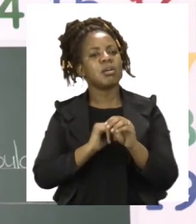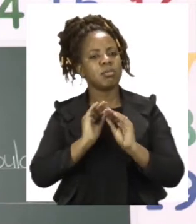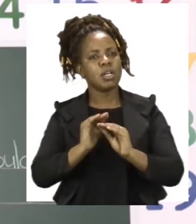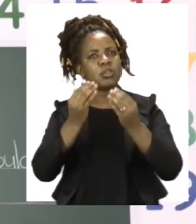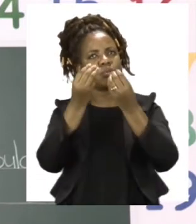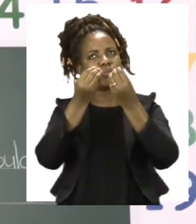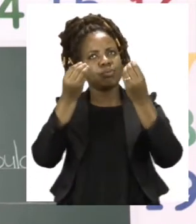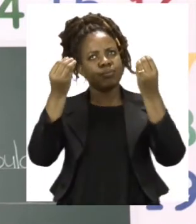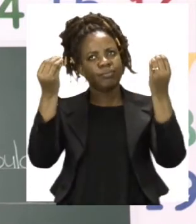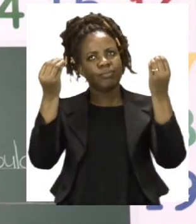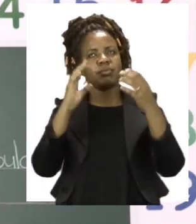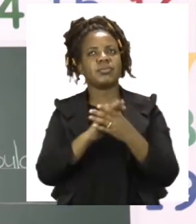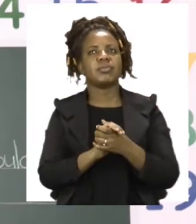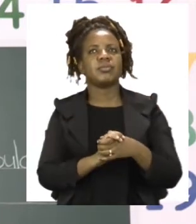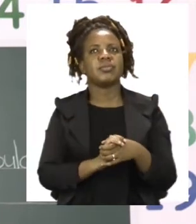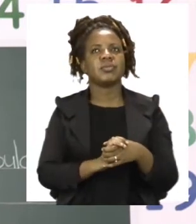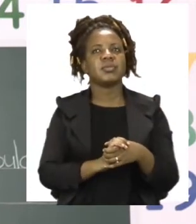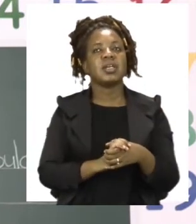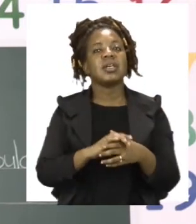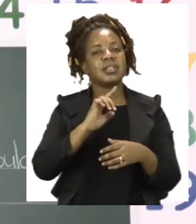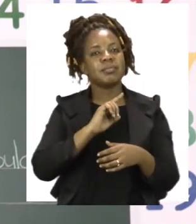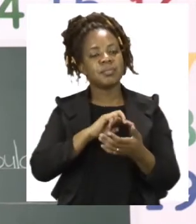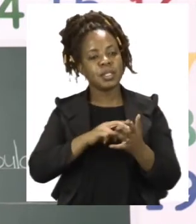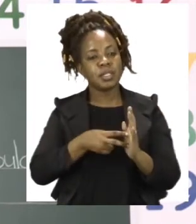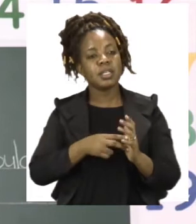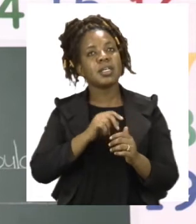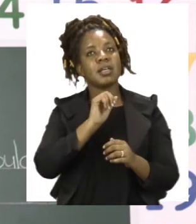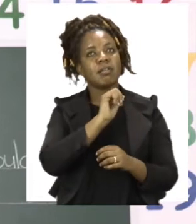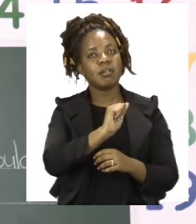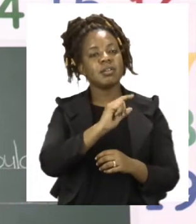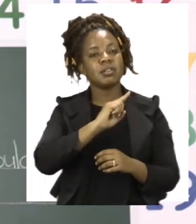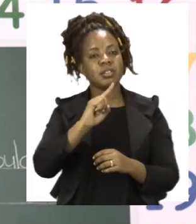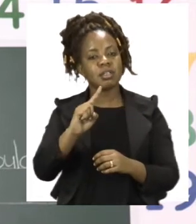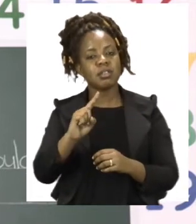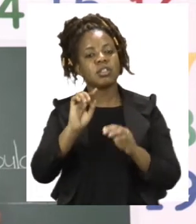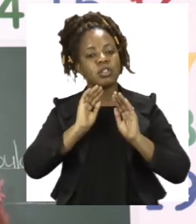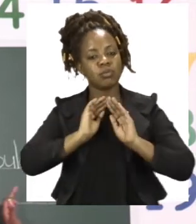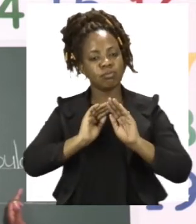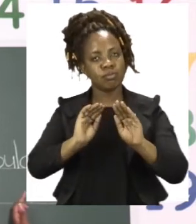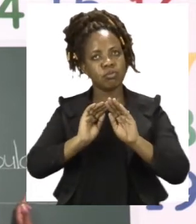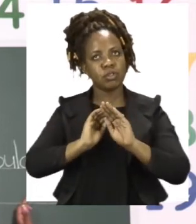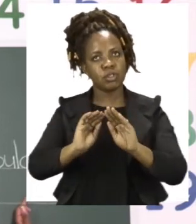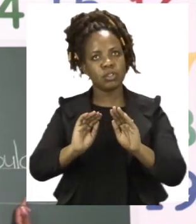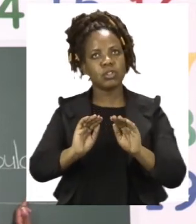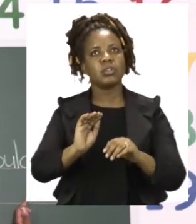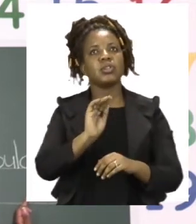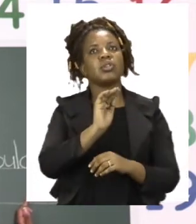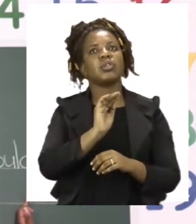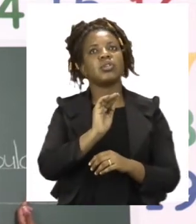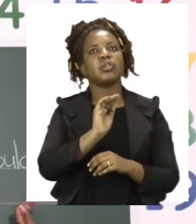teaches people. So I'm going to say a teacher. Then I'm going to write the word